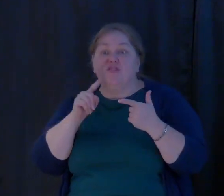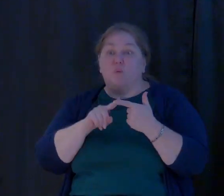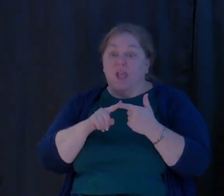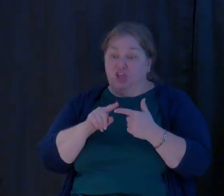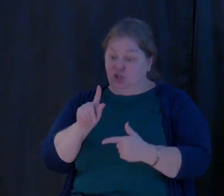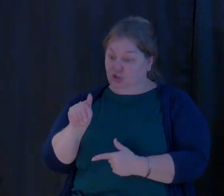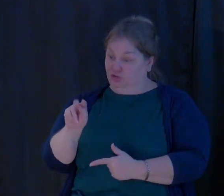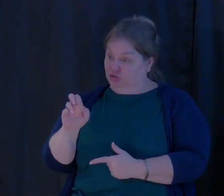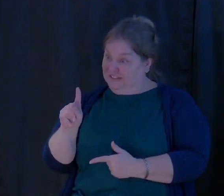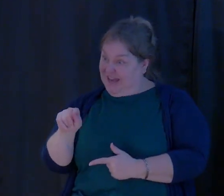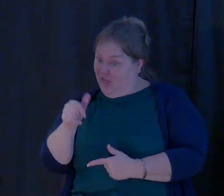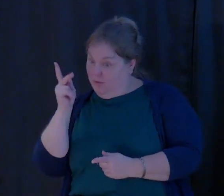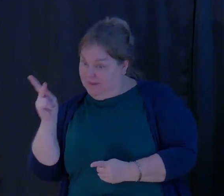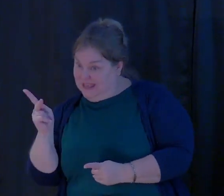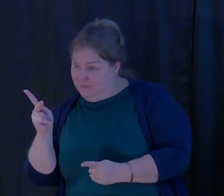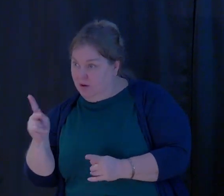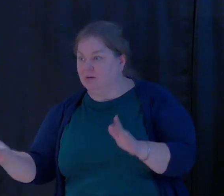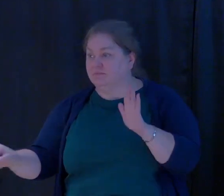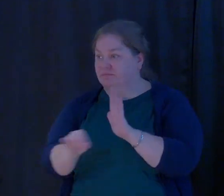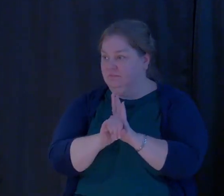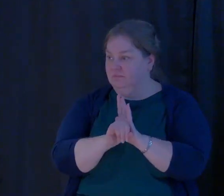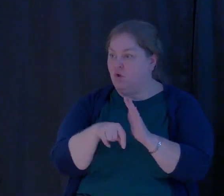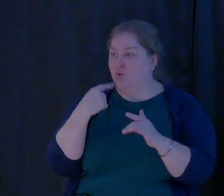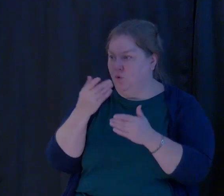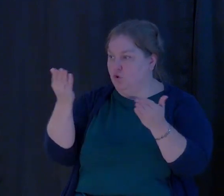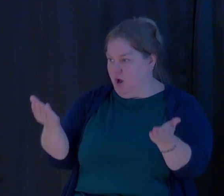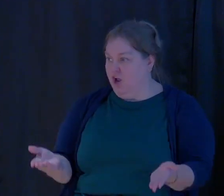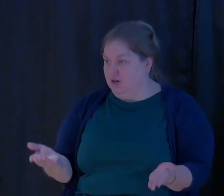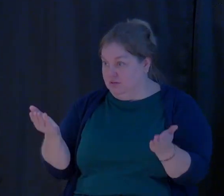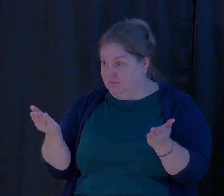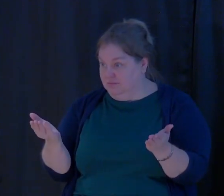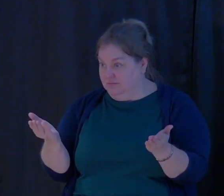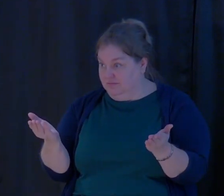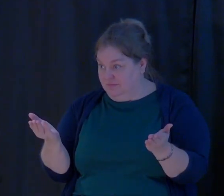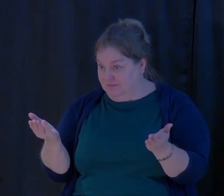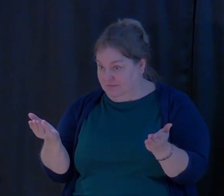others, it will be different in this world. Agree?